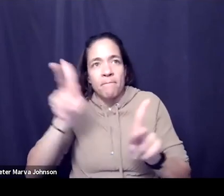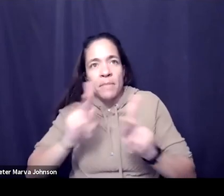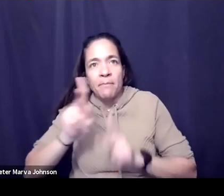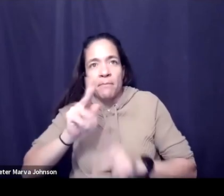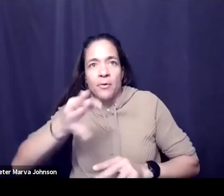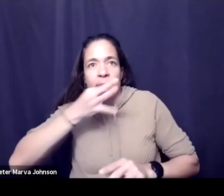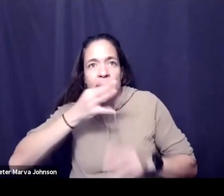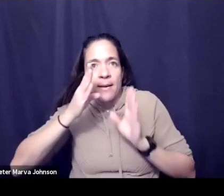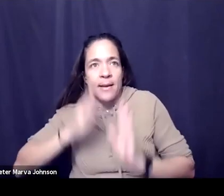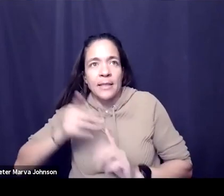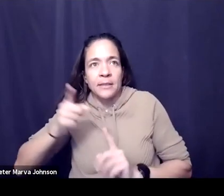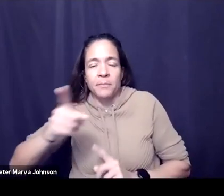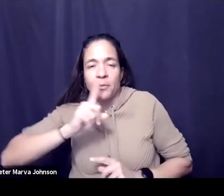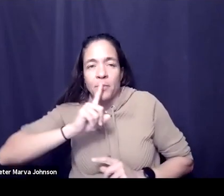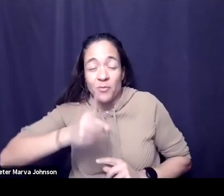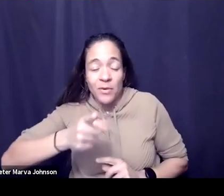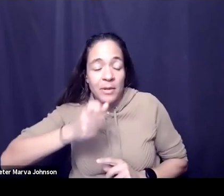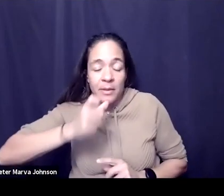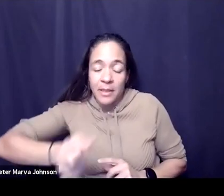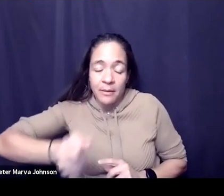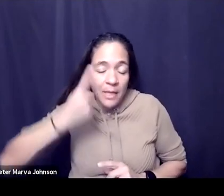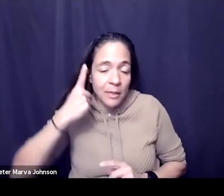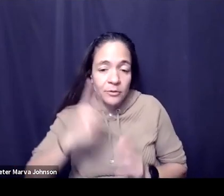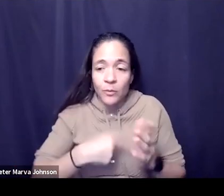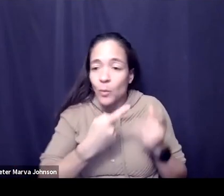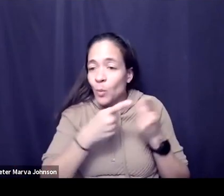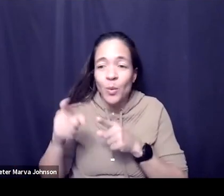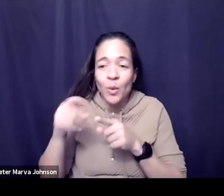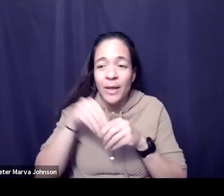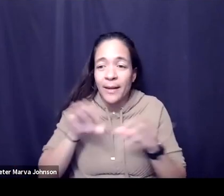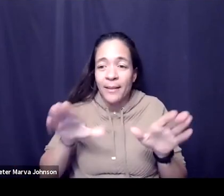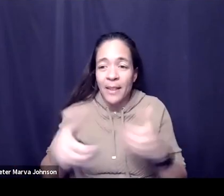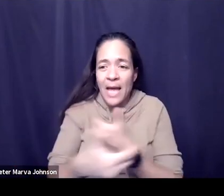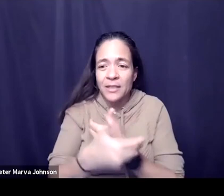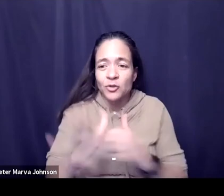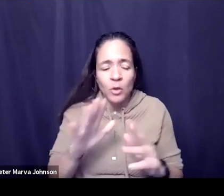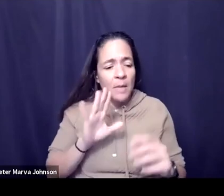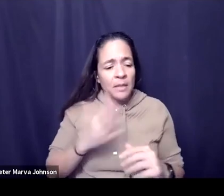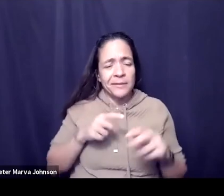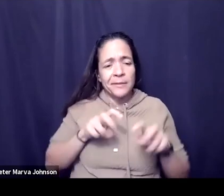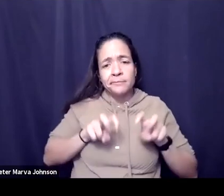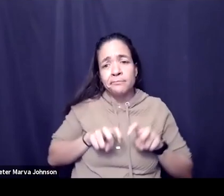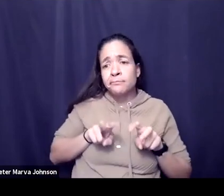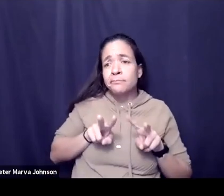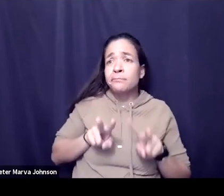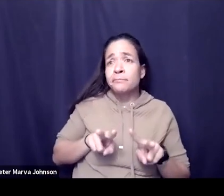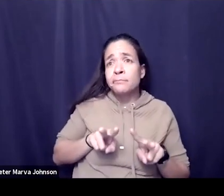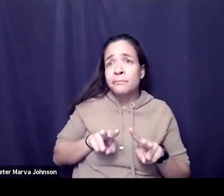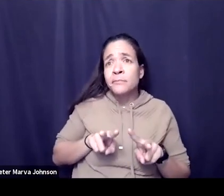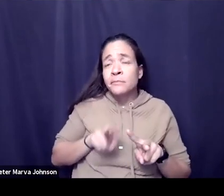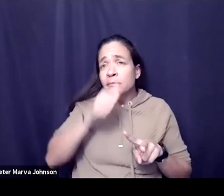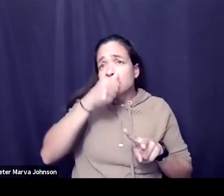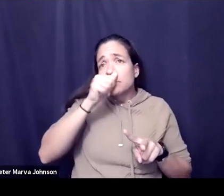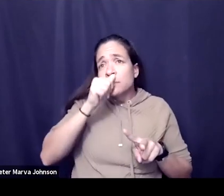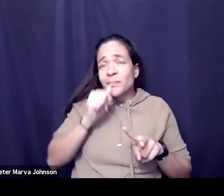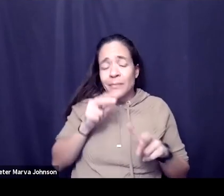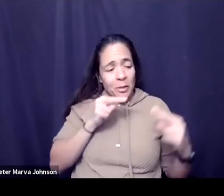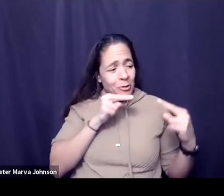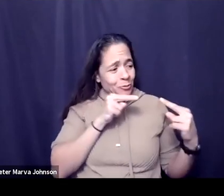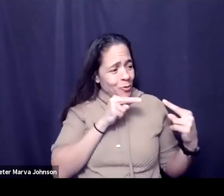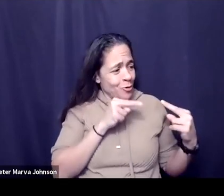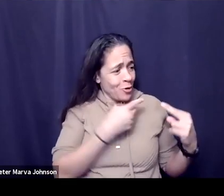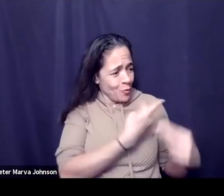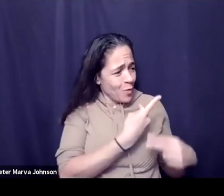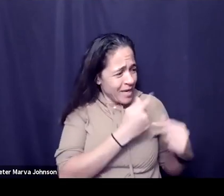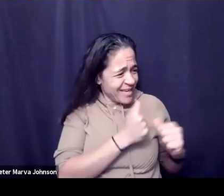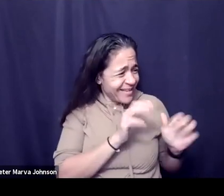understand the needs of the classroom and they looked at each other and said i i think we can do this better with just ourselves if we